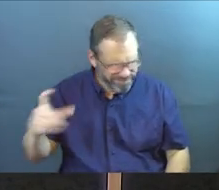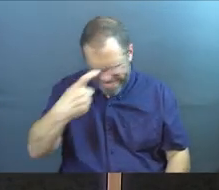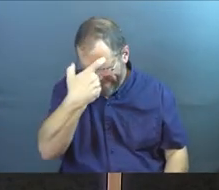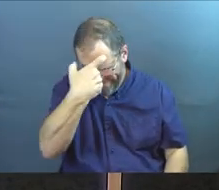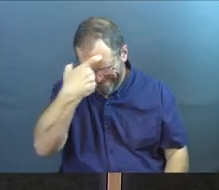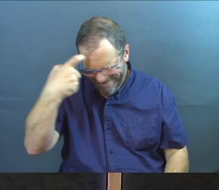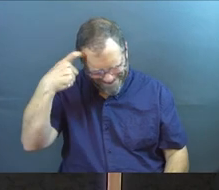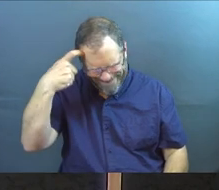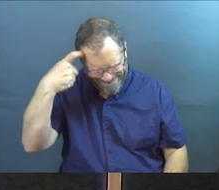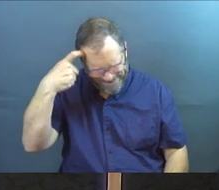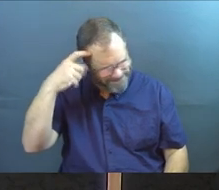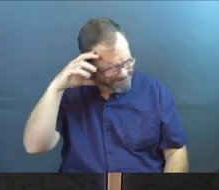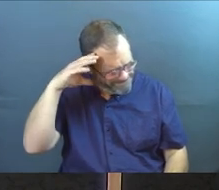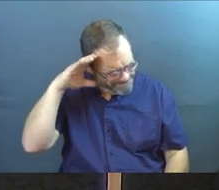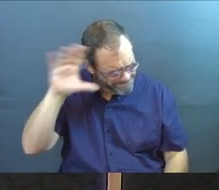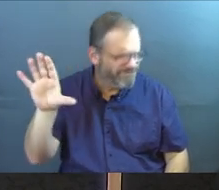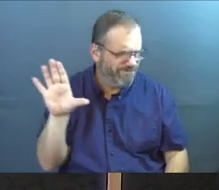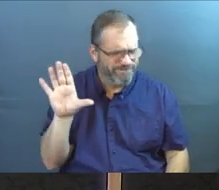I'm in pain,